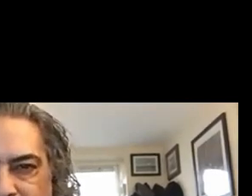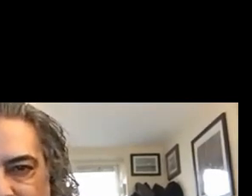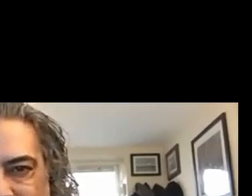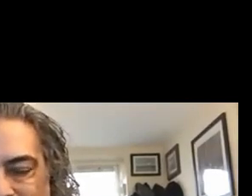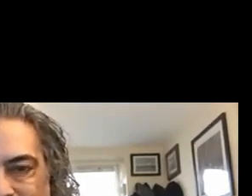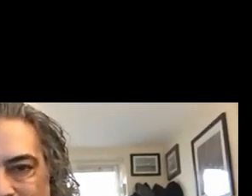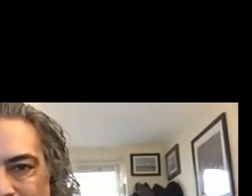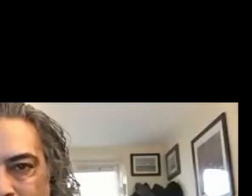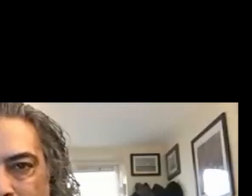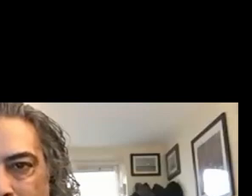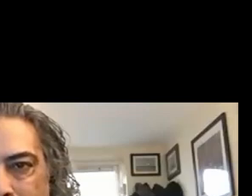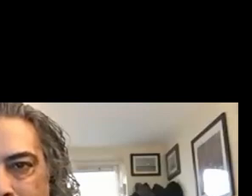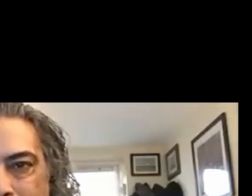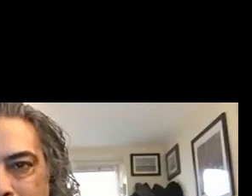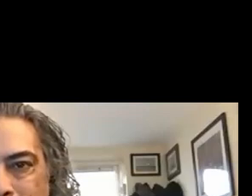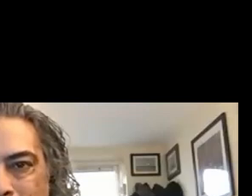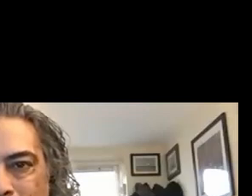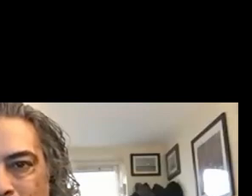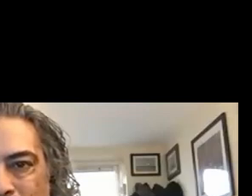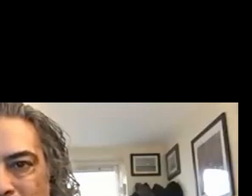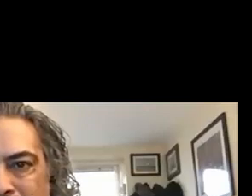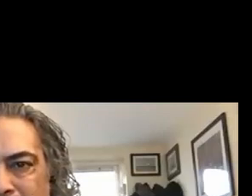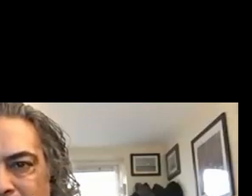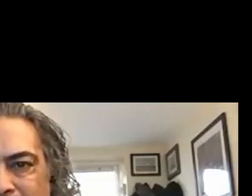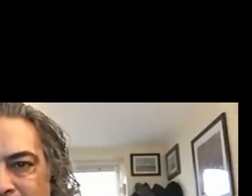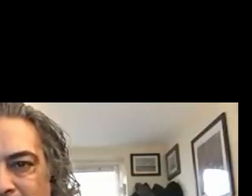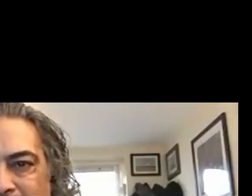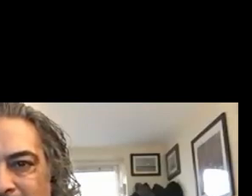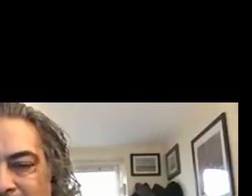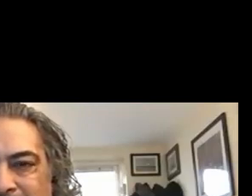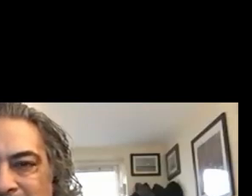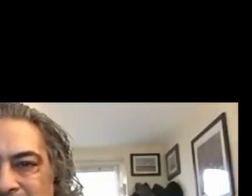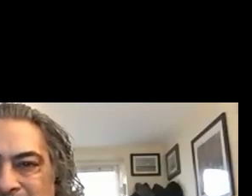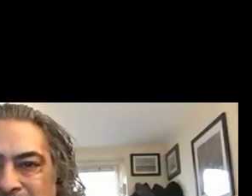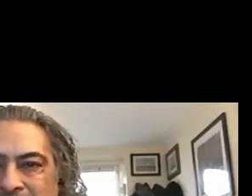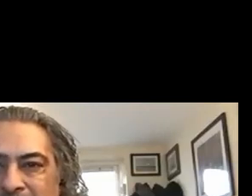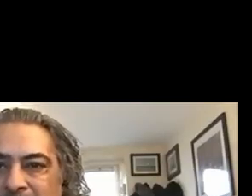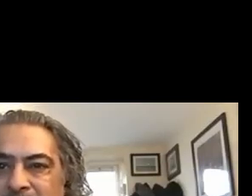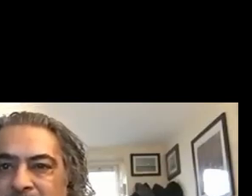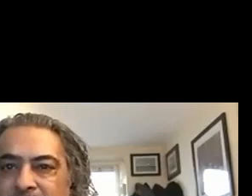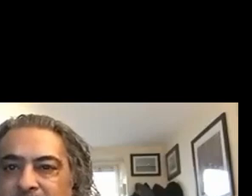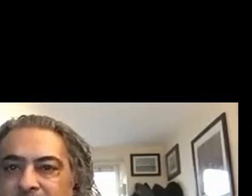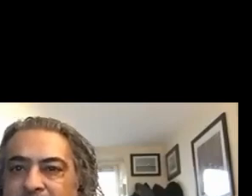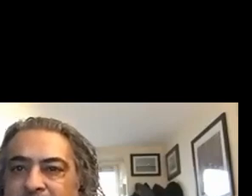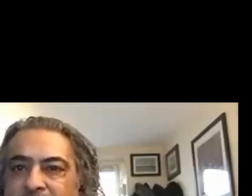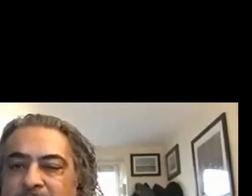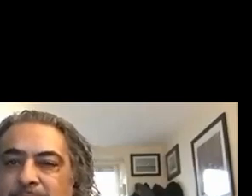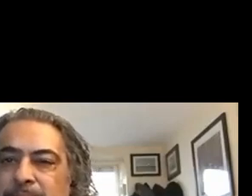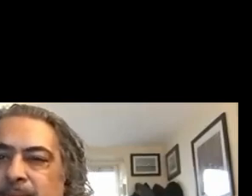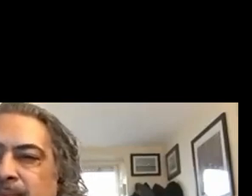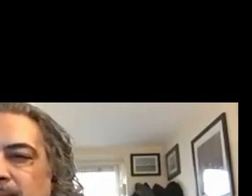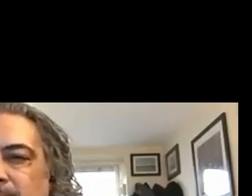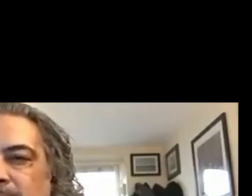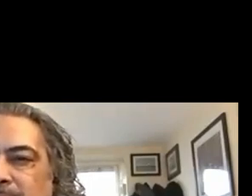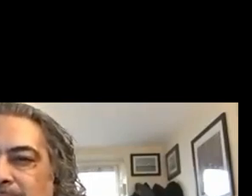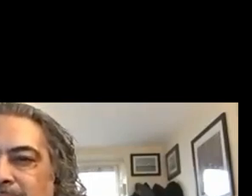a calligrapher has a range of slightly different challenges in terms of how you work with people and how you engage with the work and